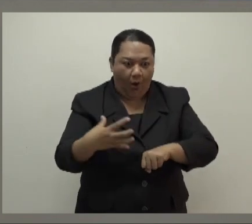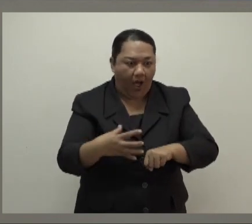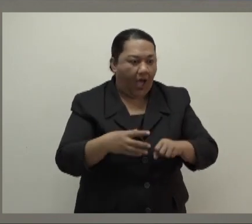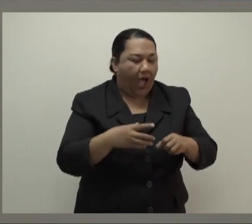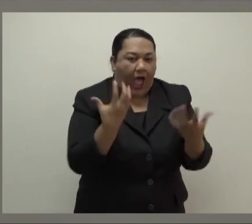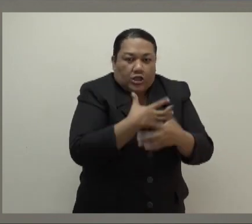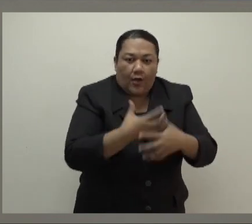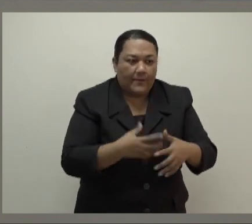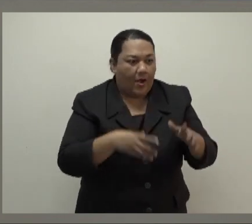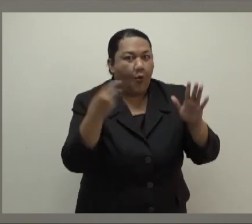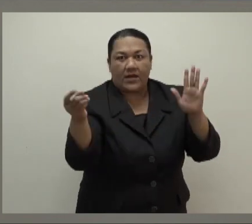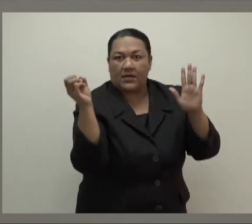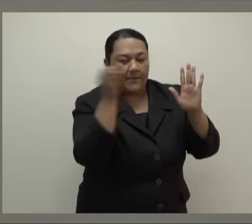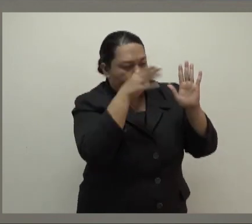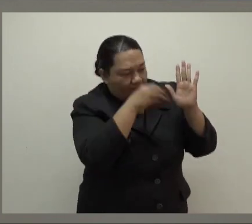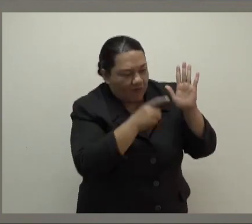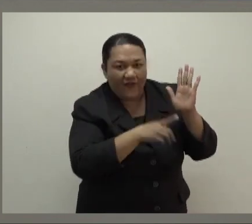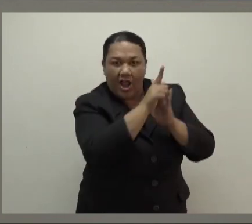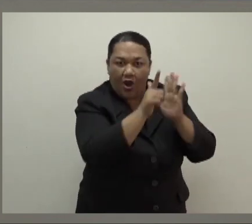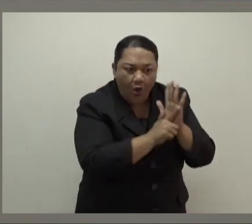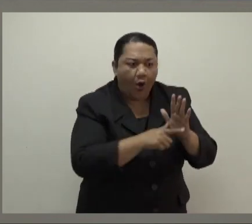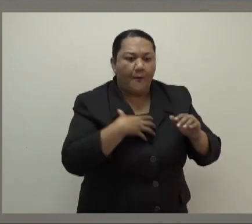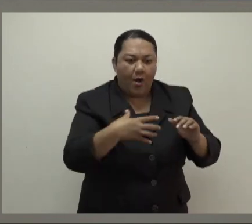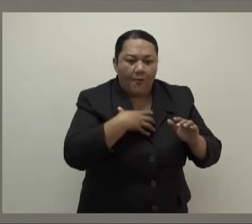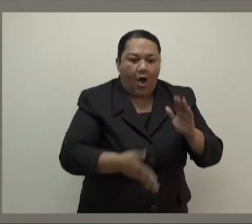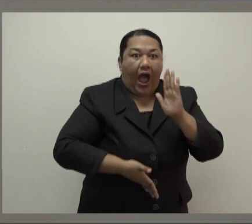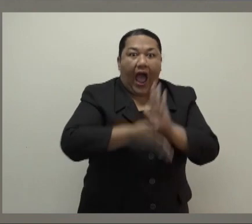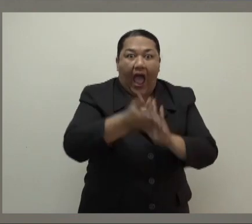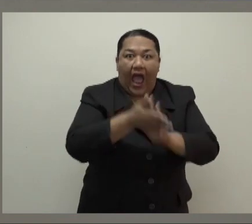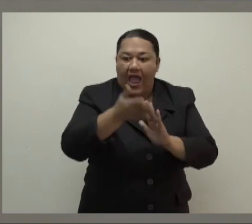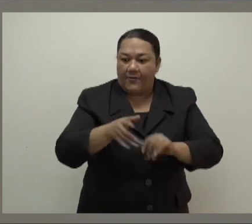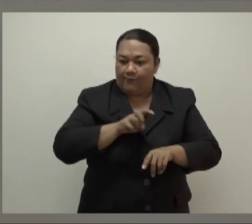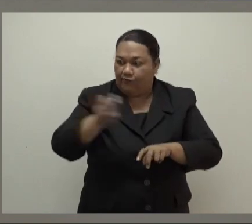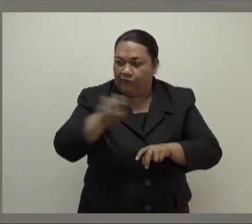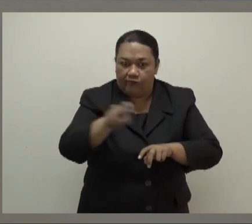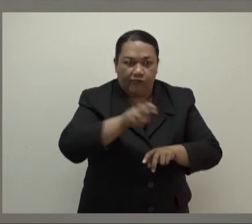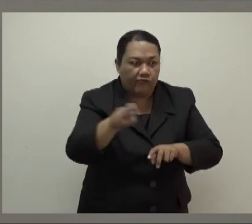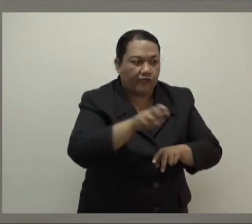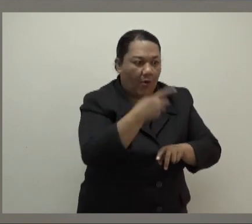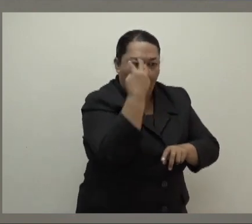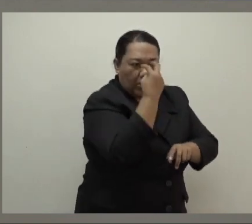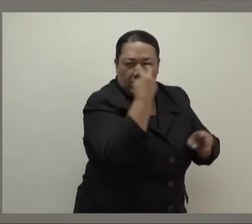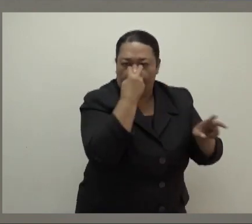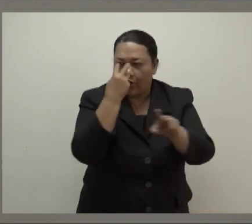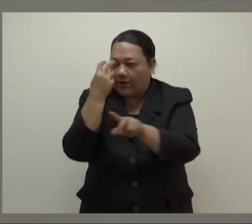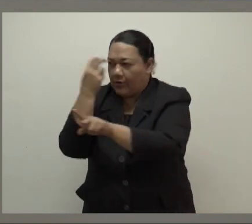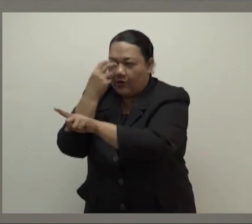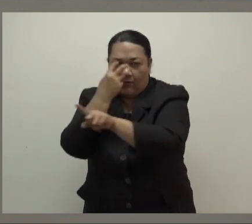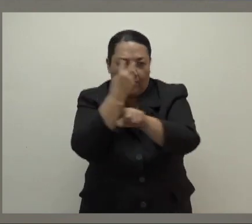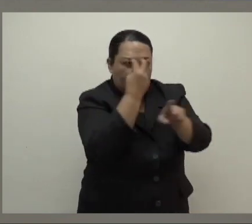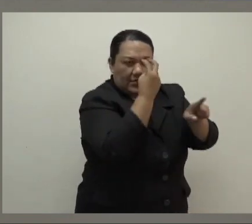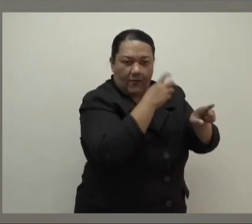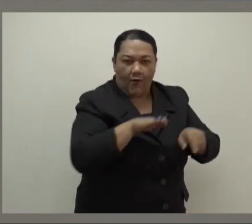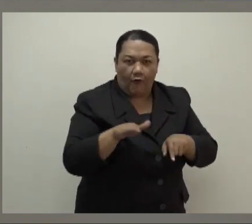putting more boots on the ground in communities and high traffic areas to crack down on criminality. The commissioner of police who is here with us